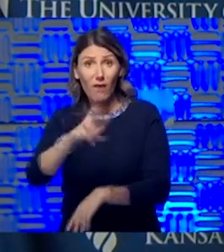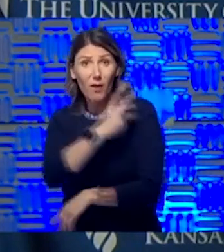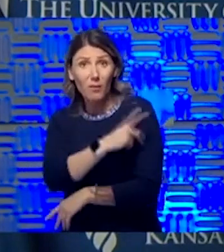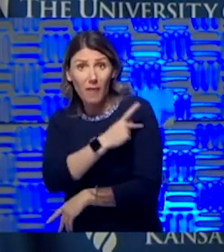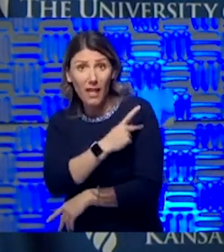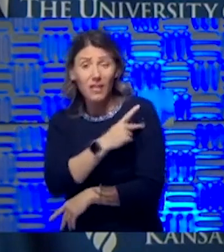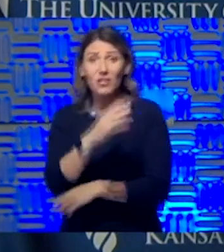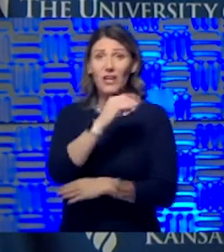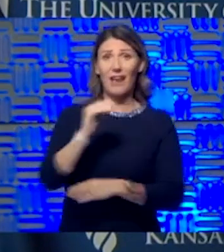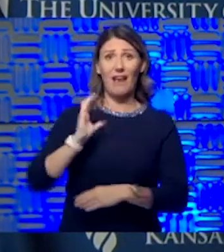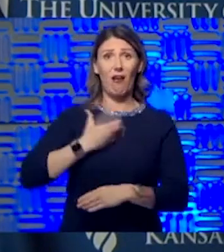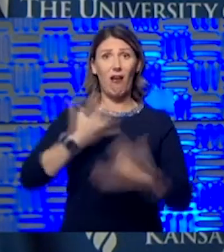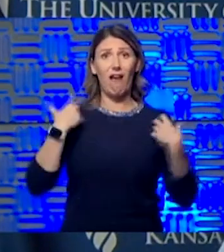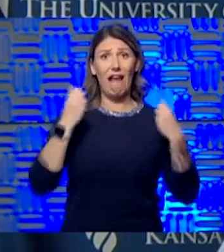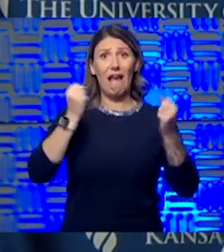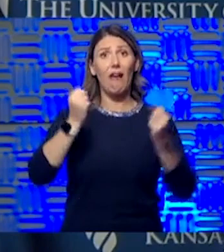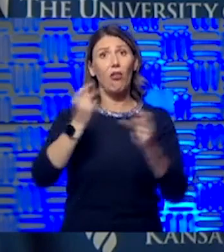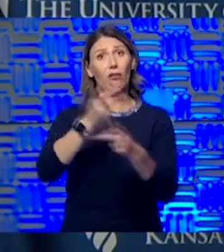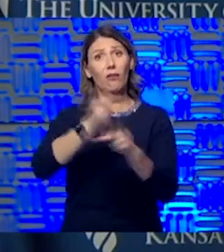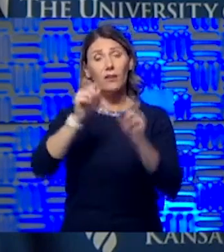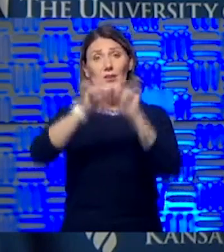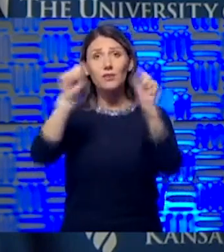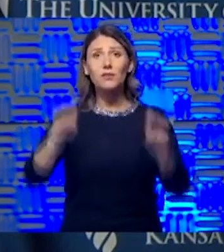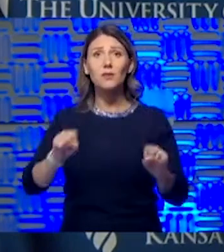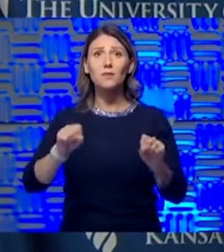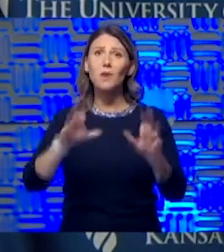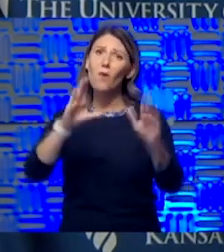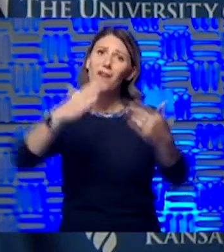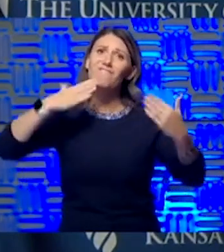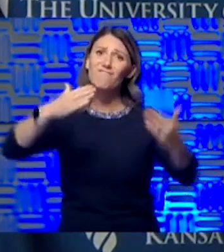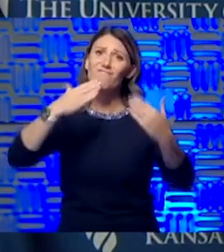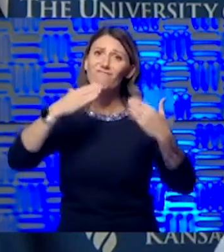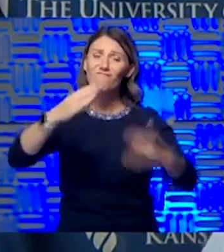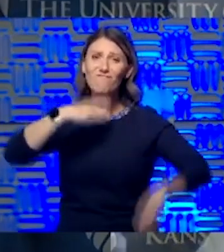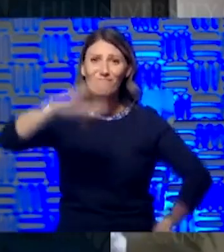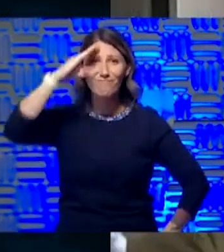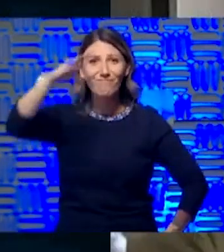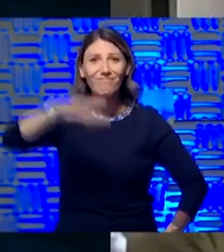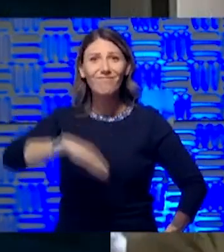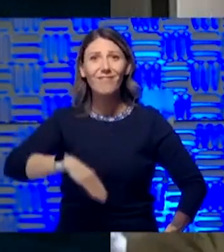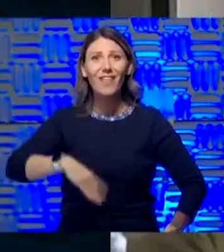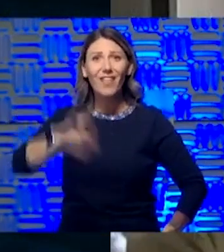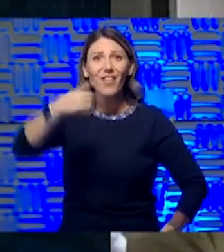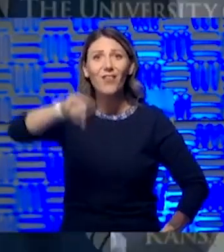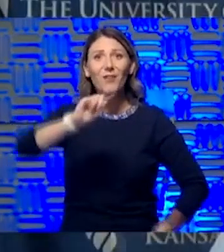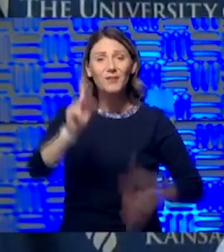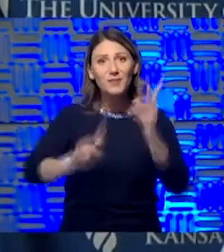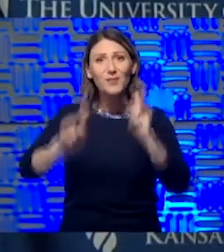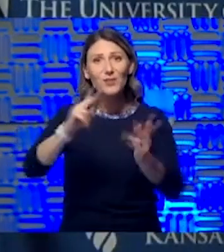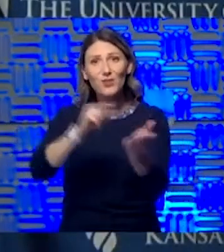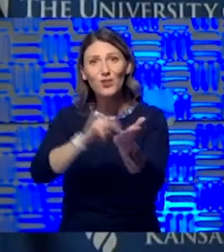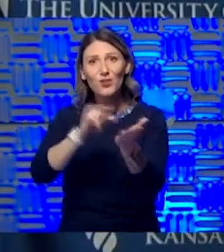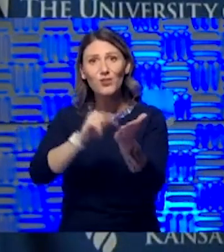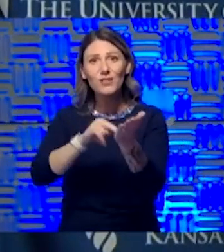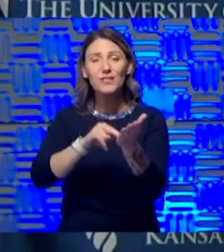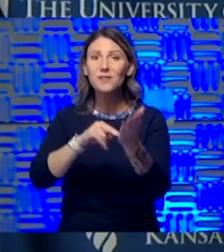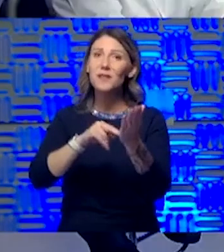well as our health care system. So I want to give a shout out to everybody on those cohorts. well.